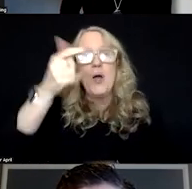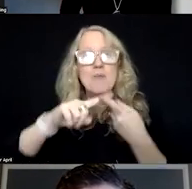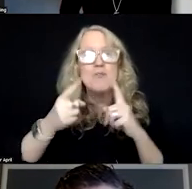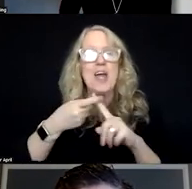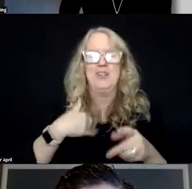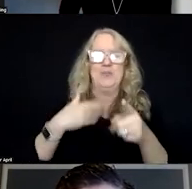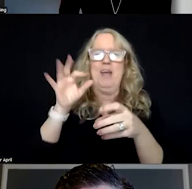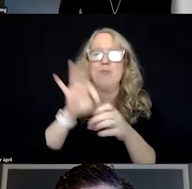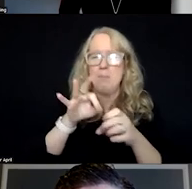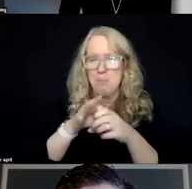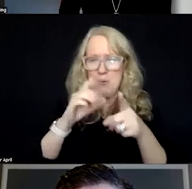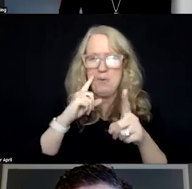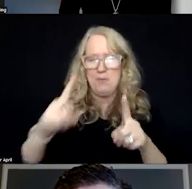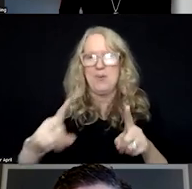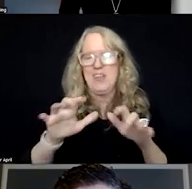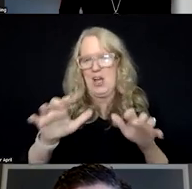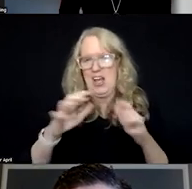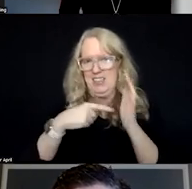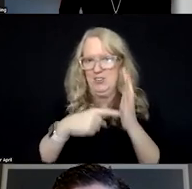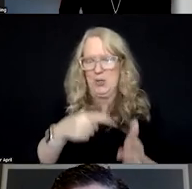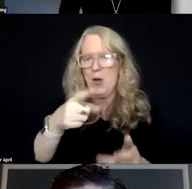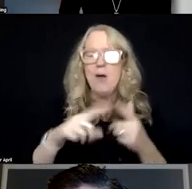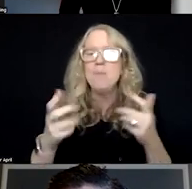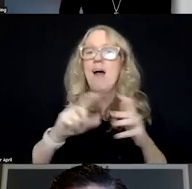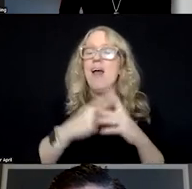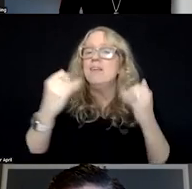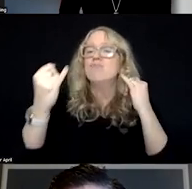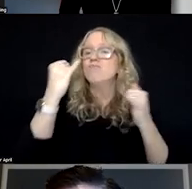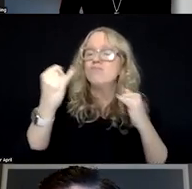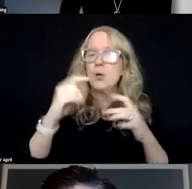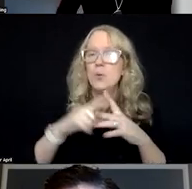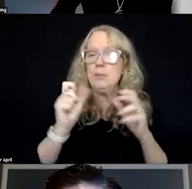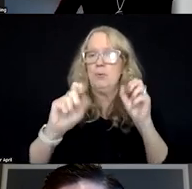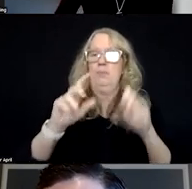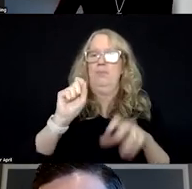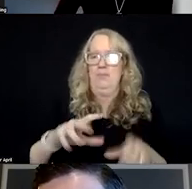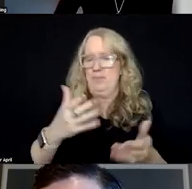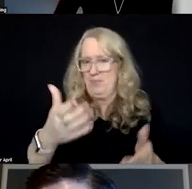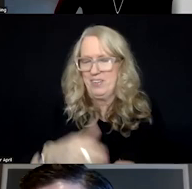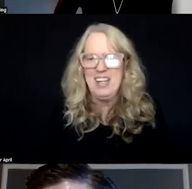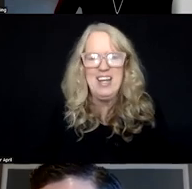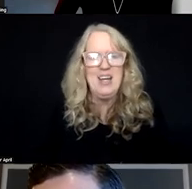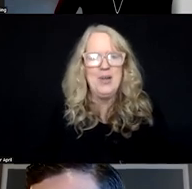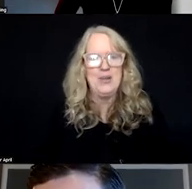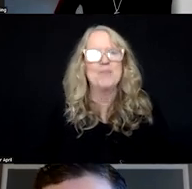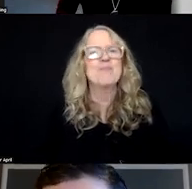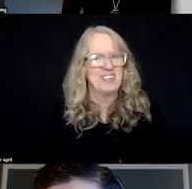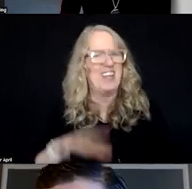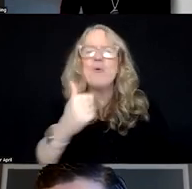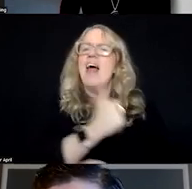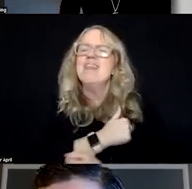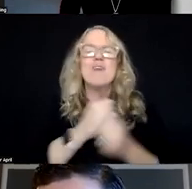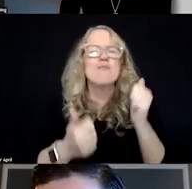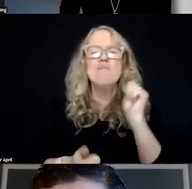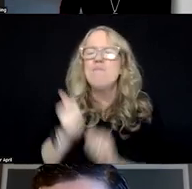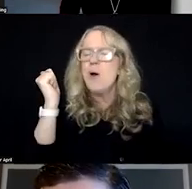the poll of the audience open right now. But any initial thoughts as people are giving giving their input? This is what I love the most. And